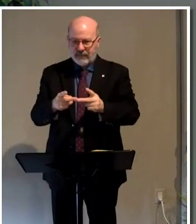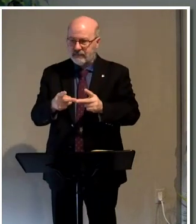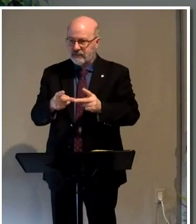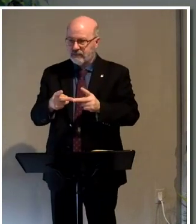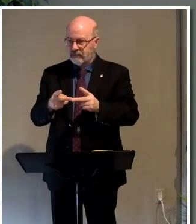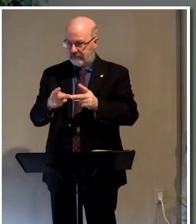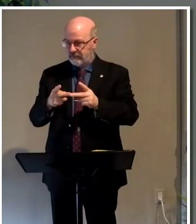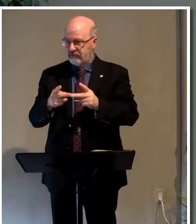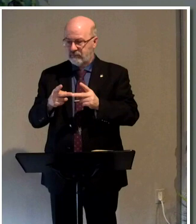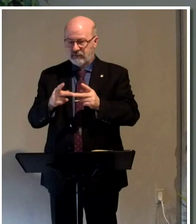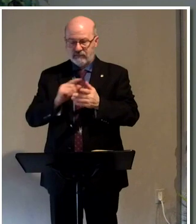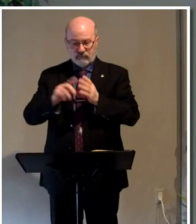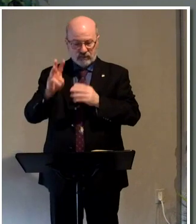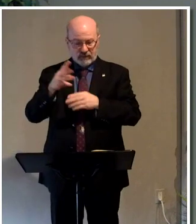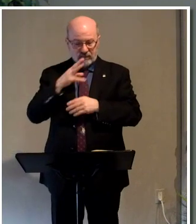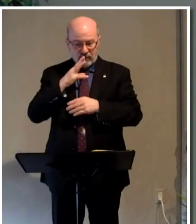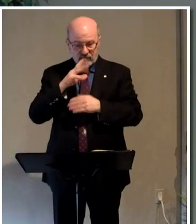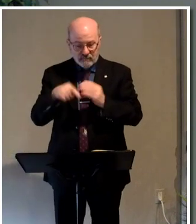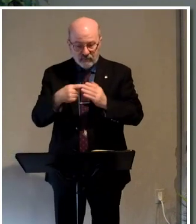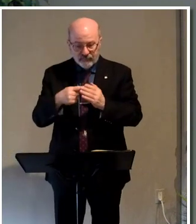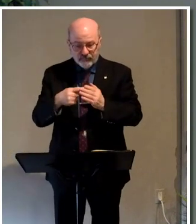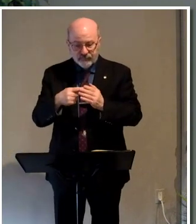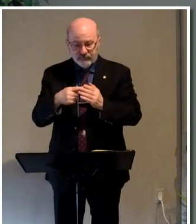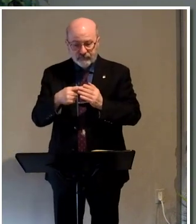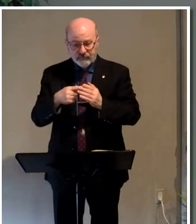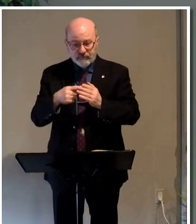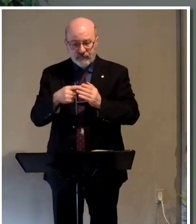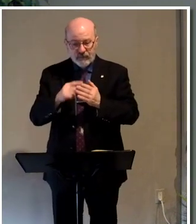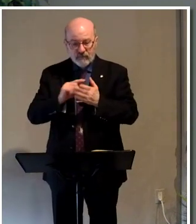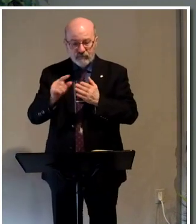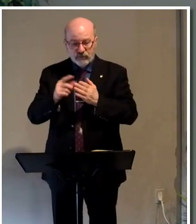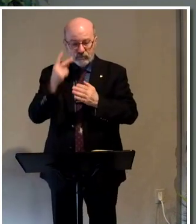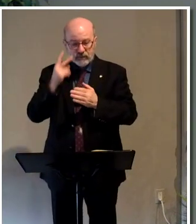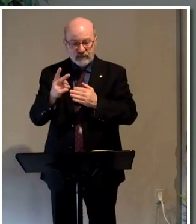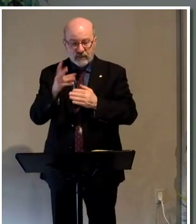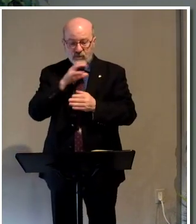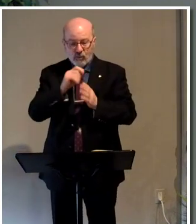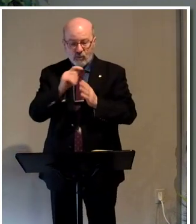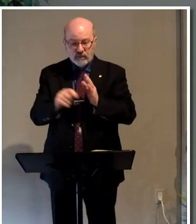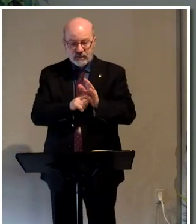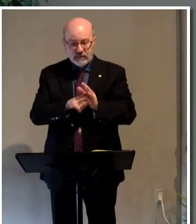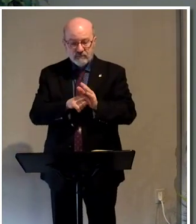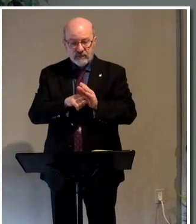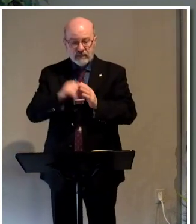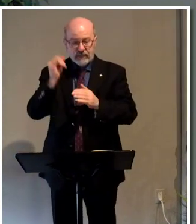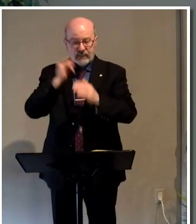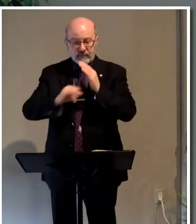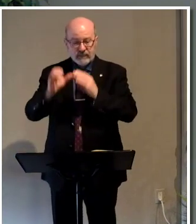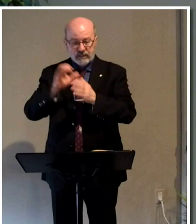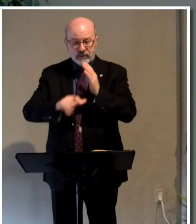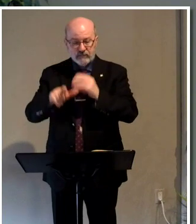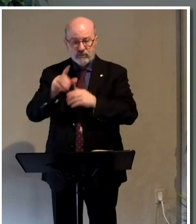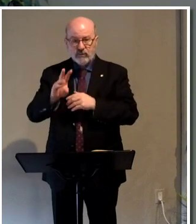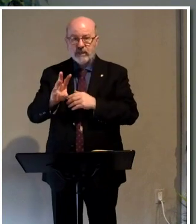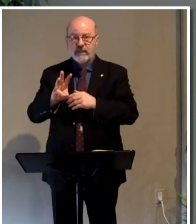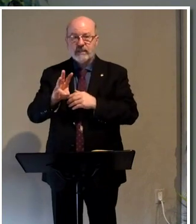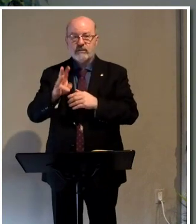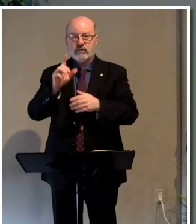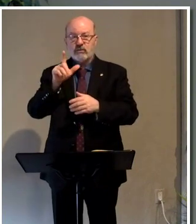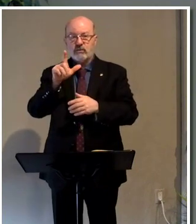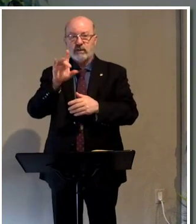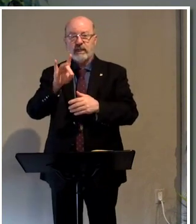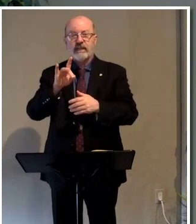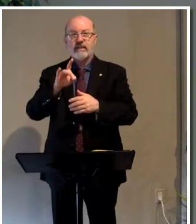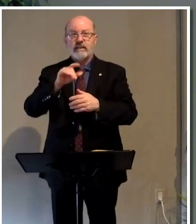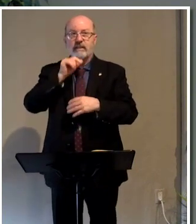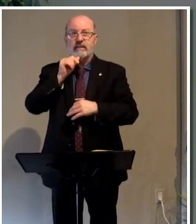that in verse six makes mention of a passage that we're going to look at in the Old Testament in Isaiah chapter twenty eight. I didn't get these verses to Harvey